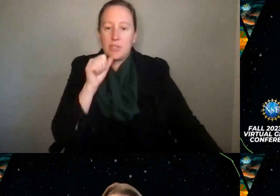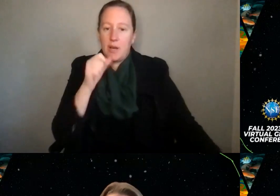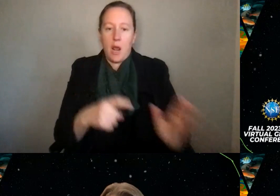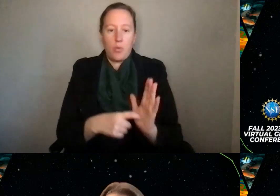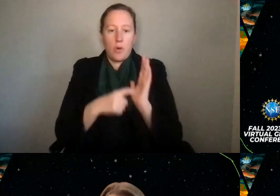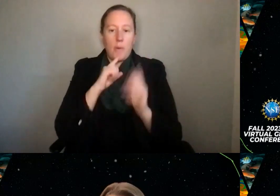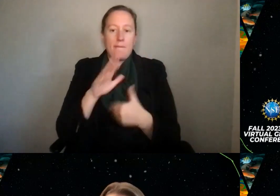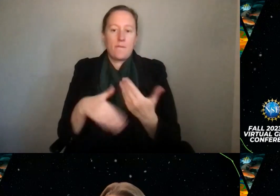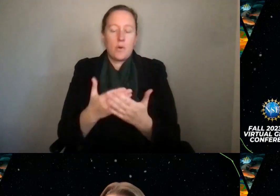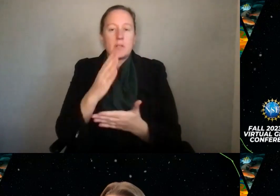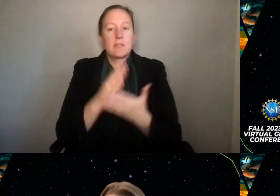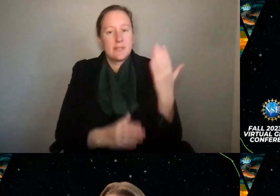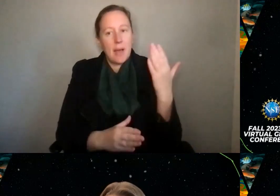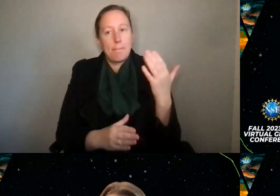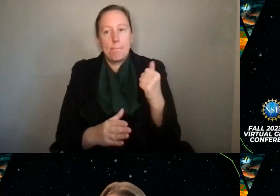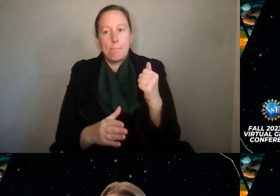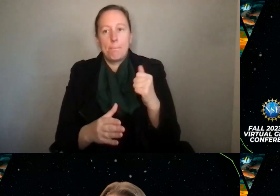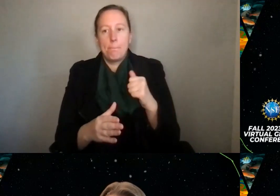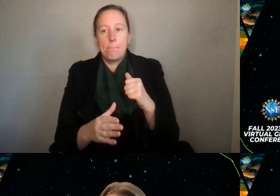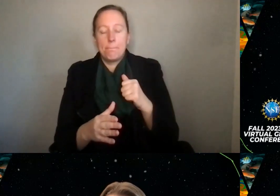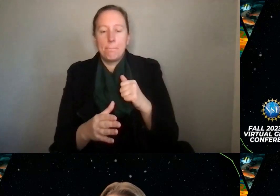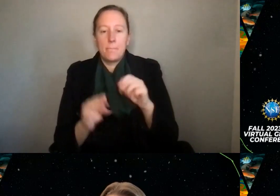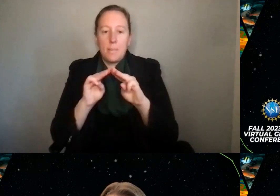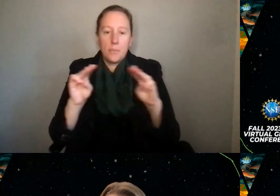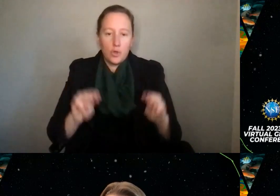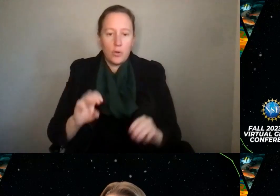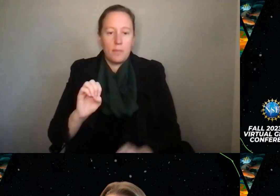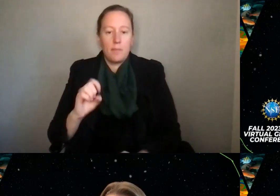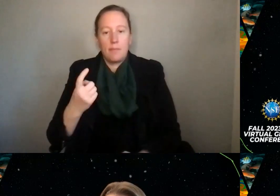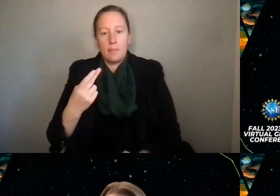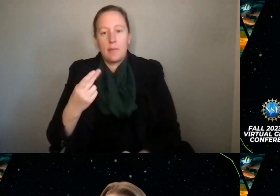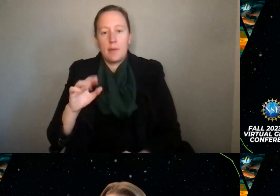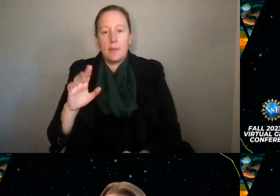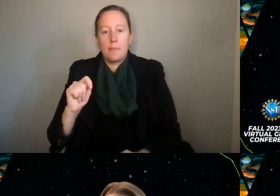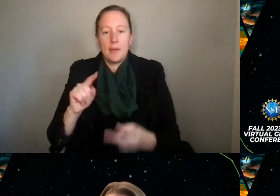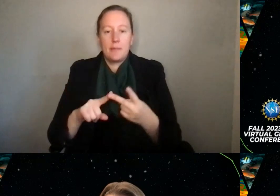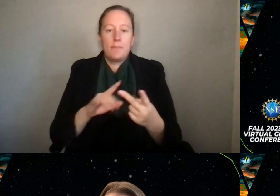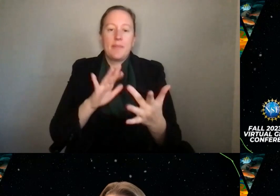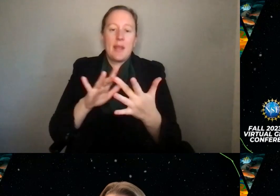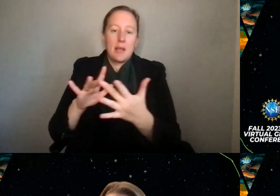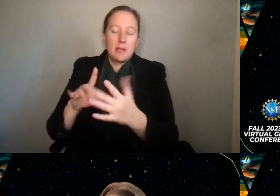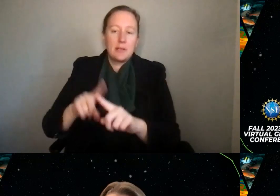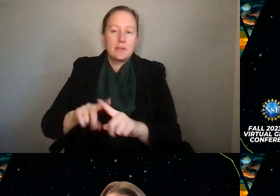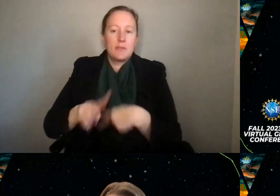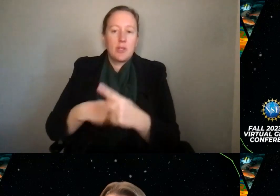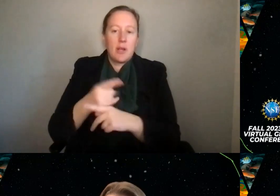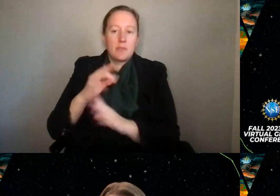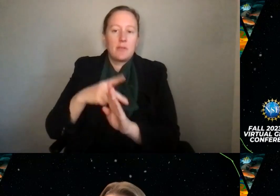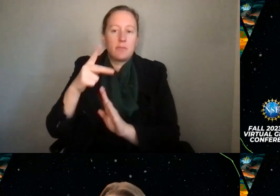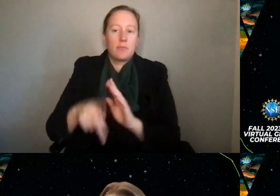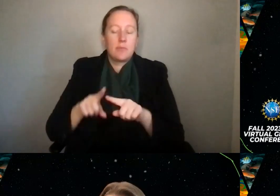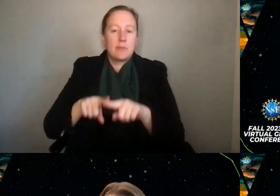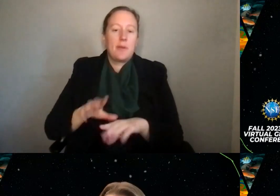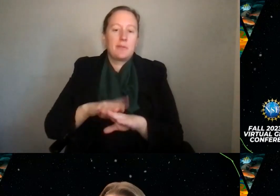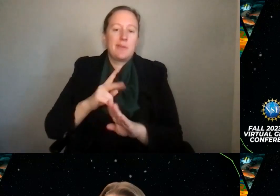There are some aspects of museum exhibits, outreach, different types of programs. So it depends on the